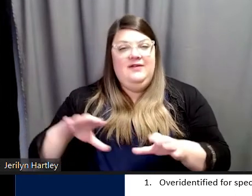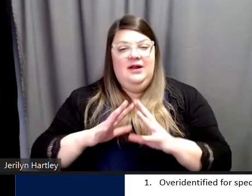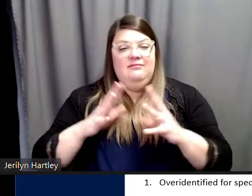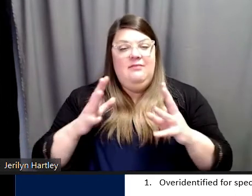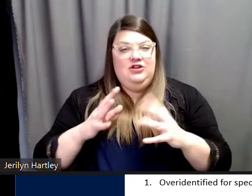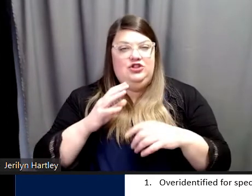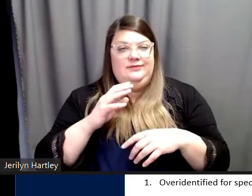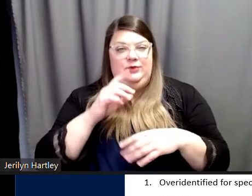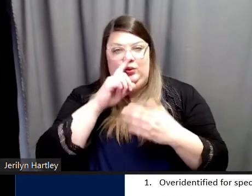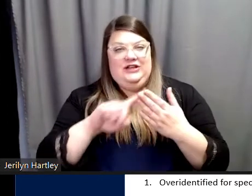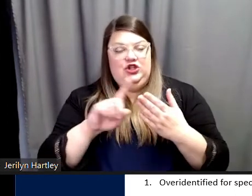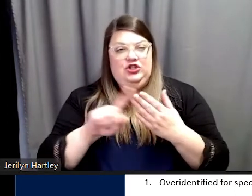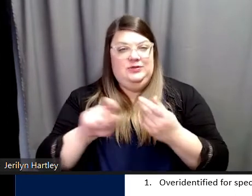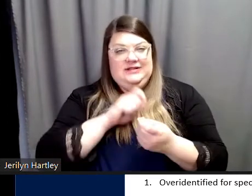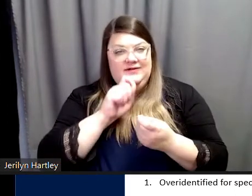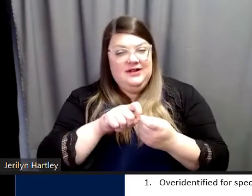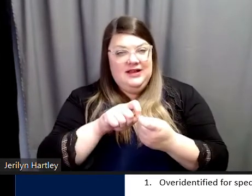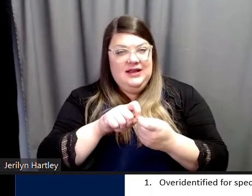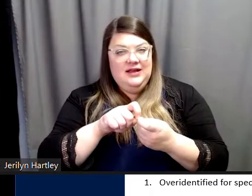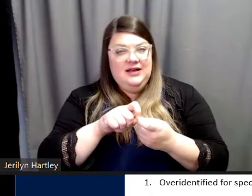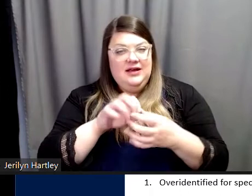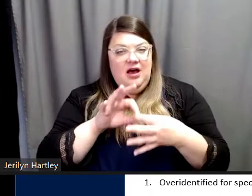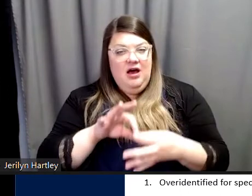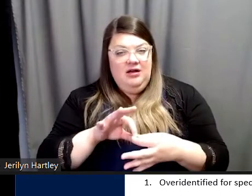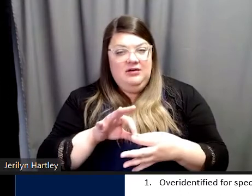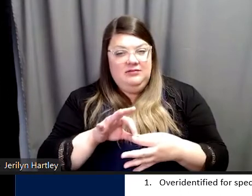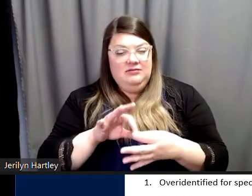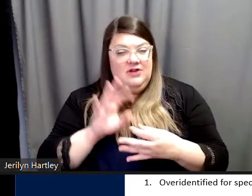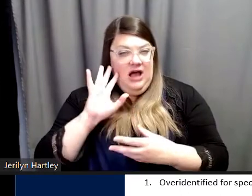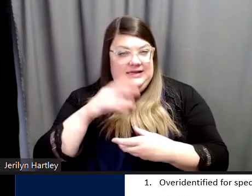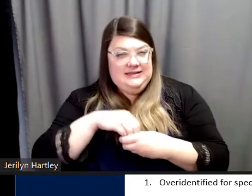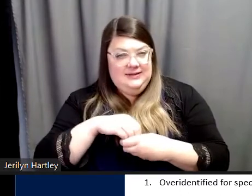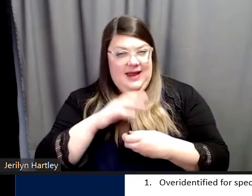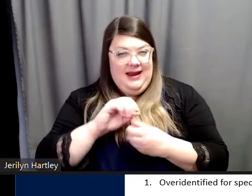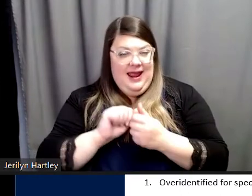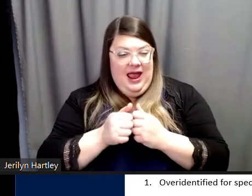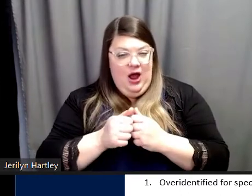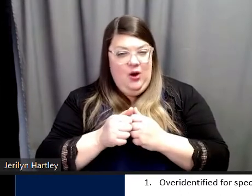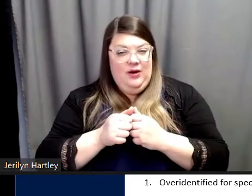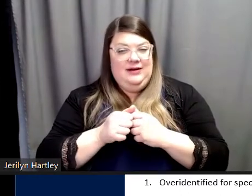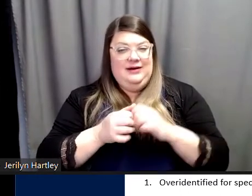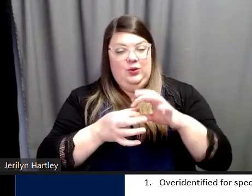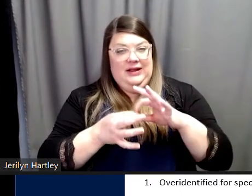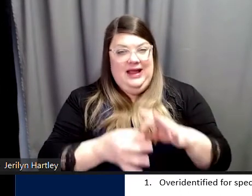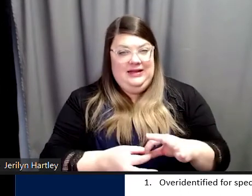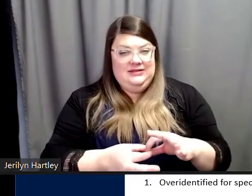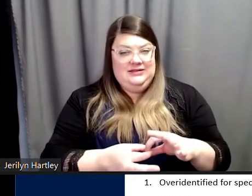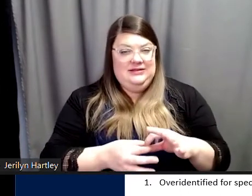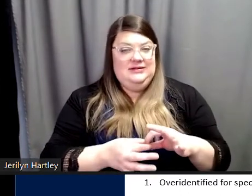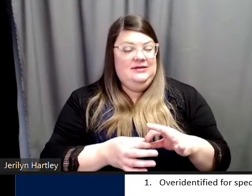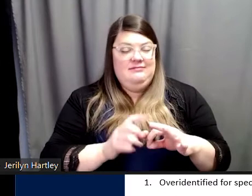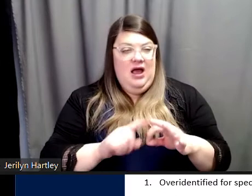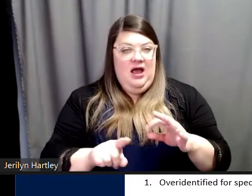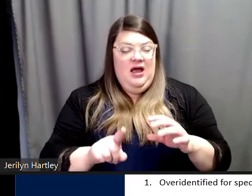research specifically on autism and how it relates, but I